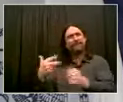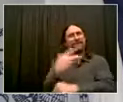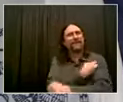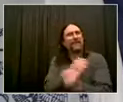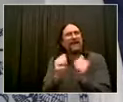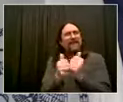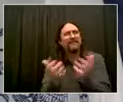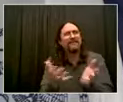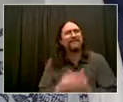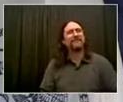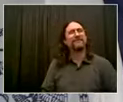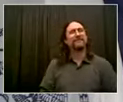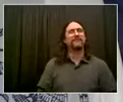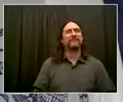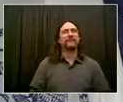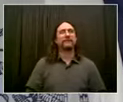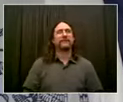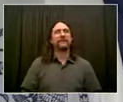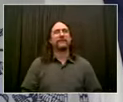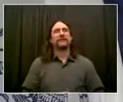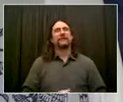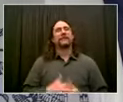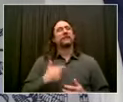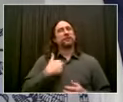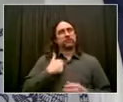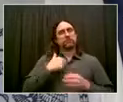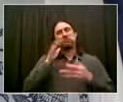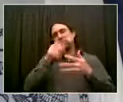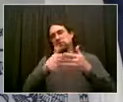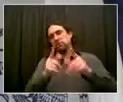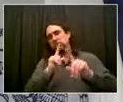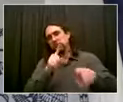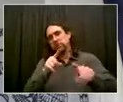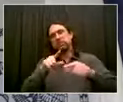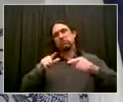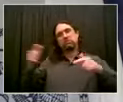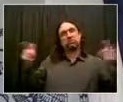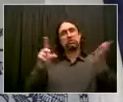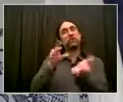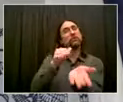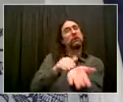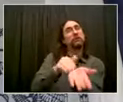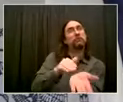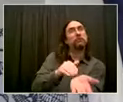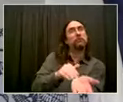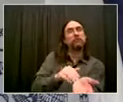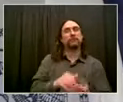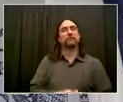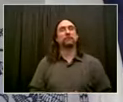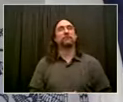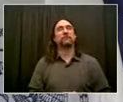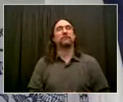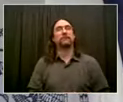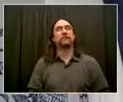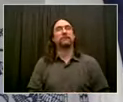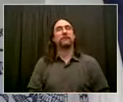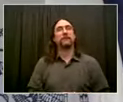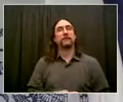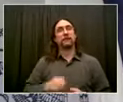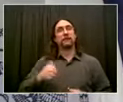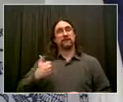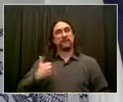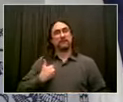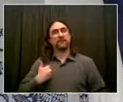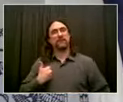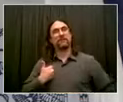15 age range, and the news came through that they could get a Pfizer vaccine, the second it was approved,